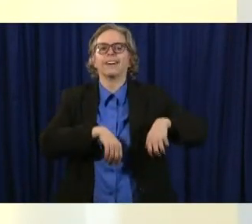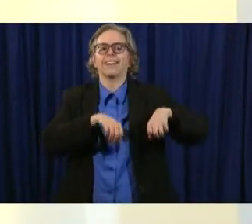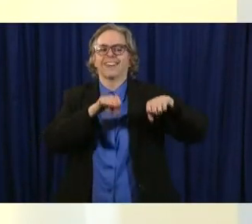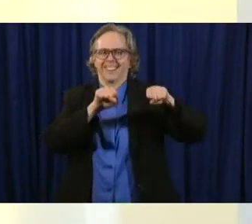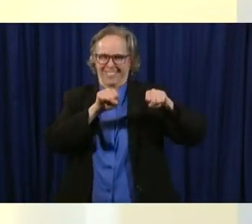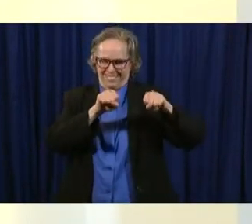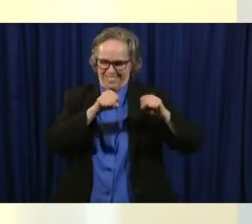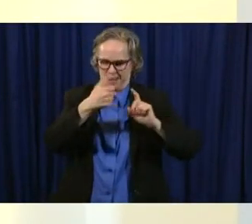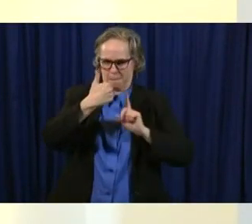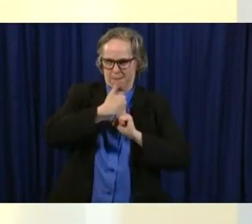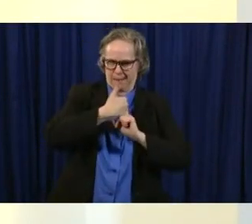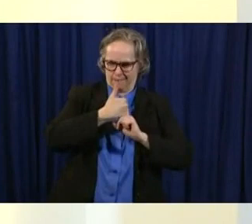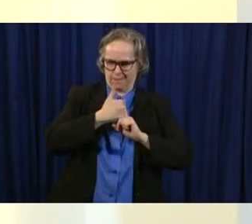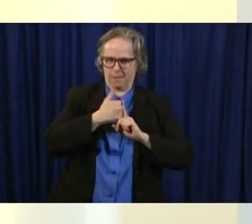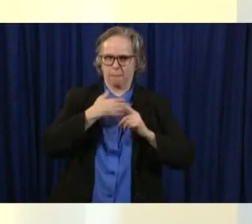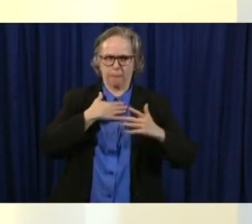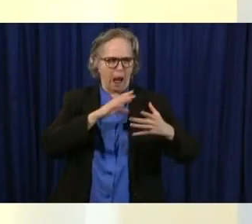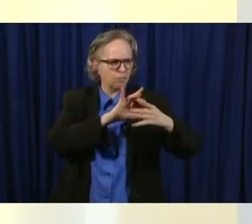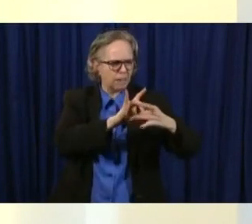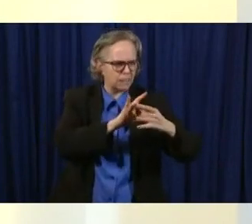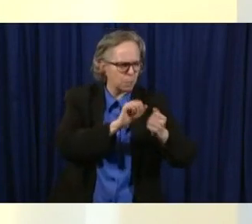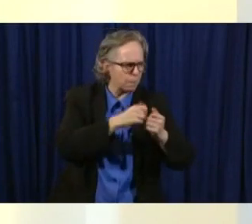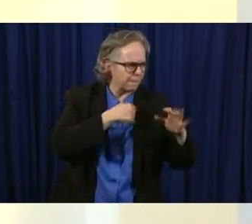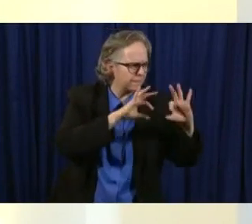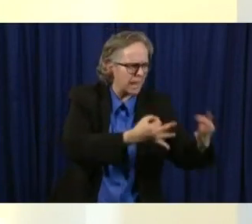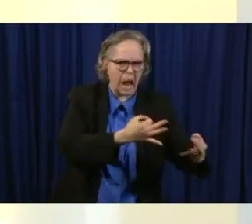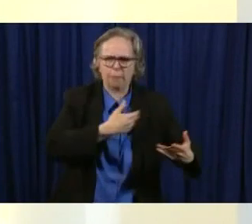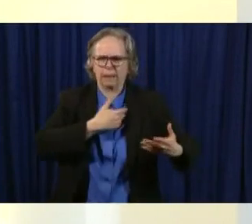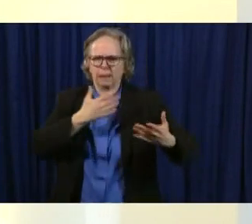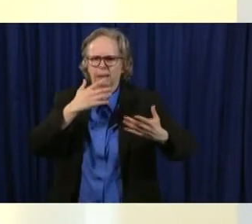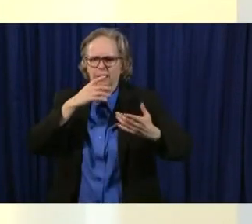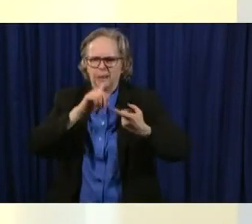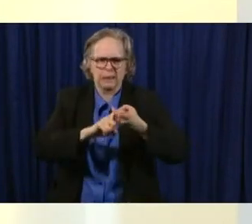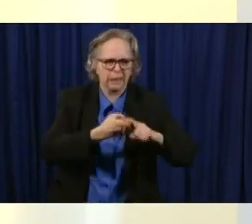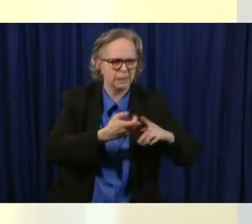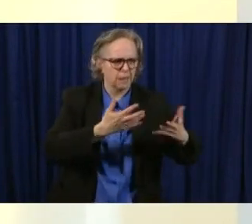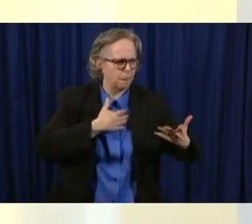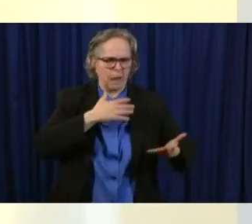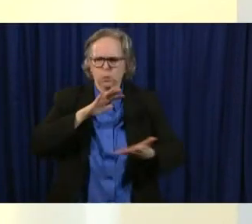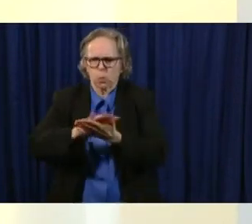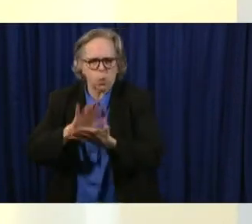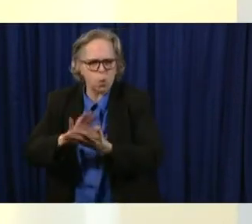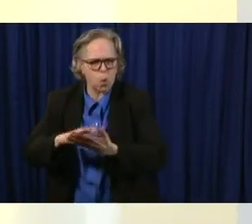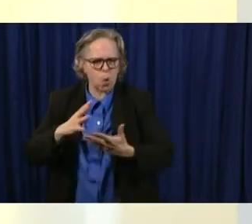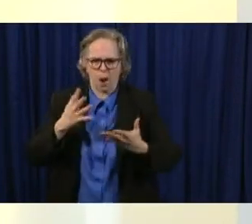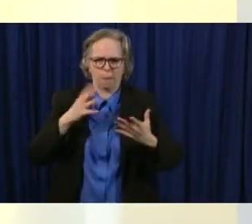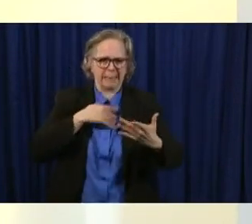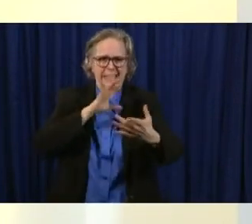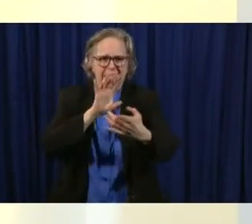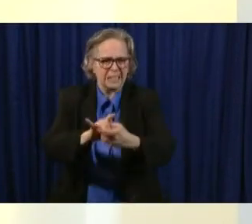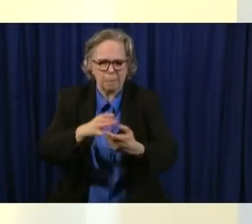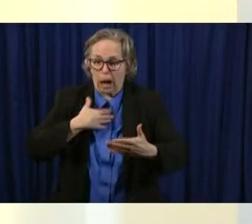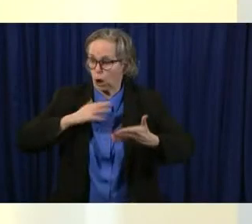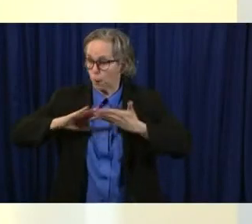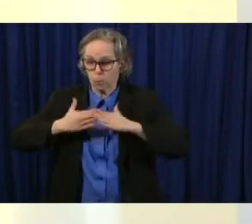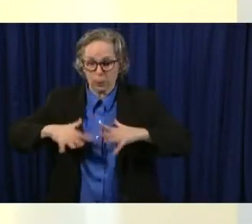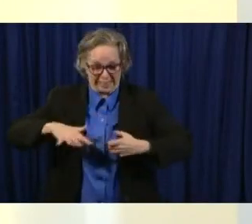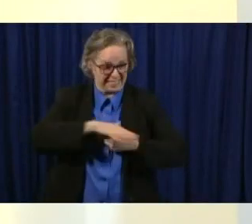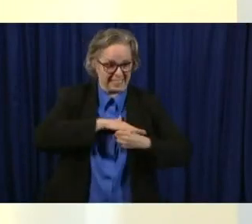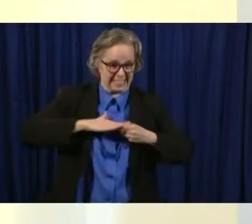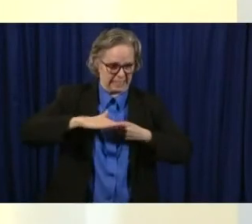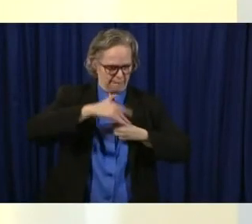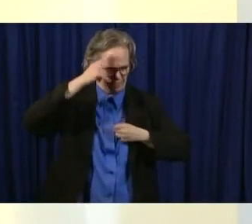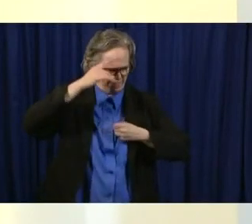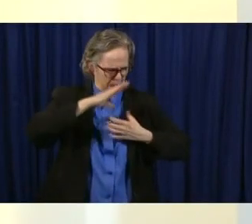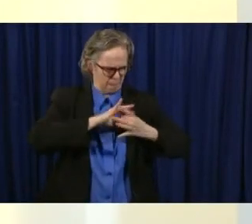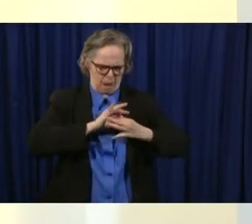relationships and your family and your school and places you meet up together. Then I think of it in terms